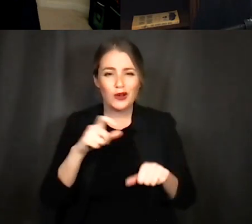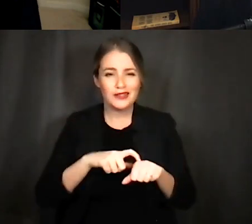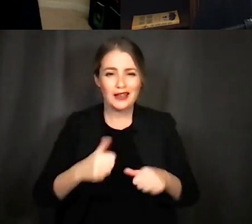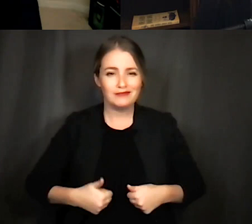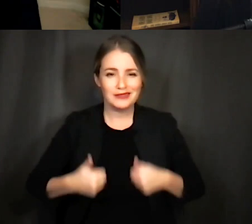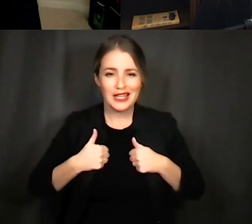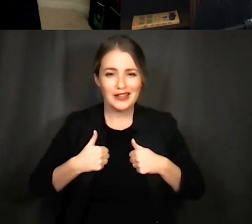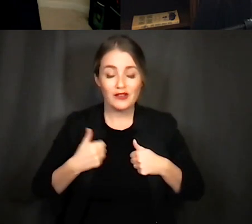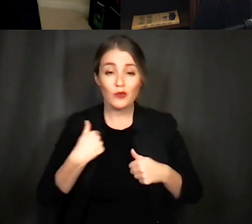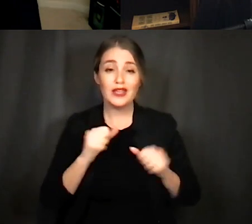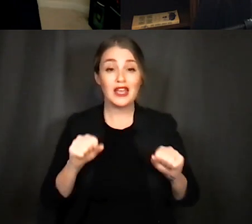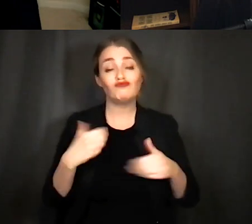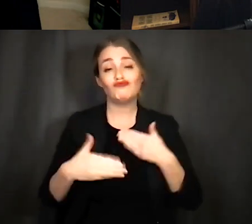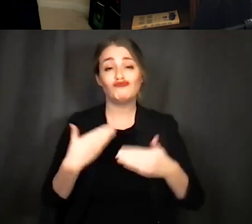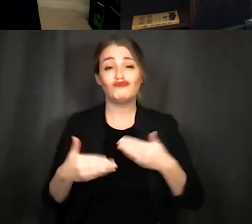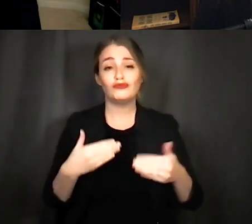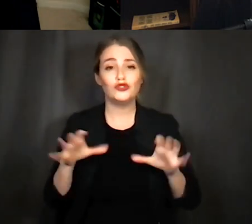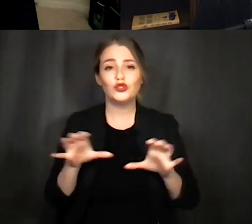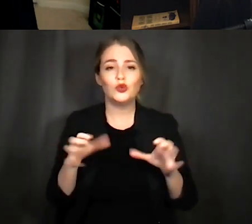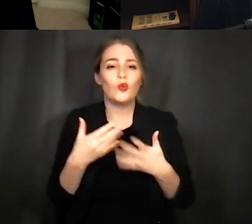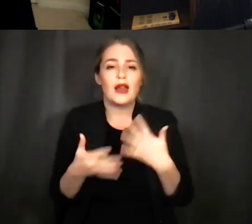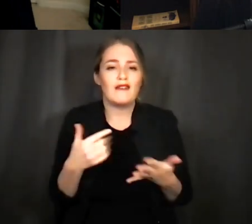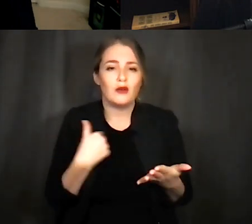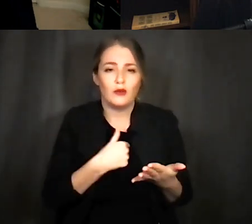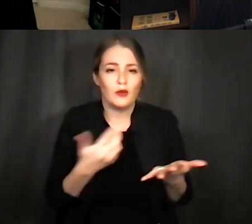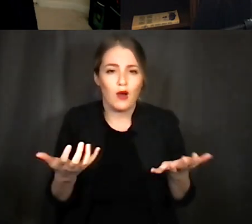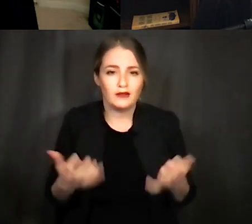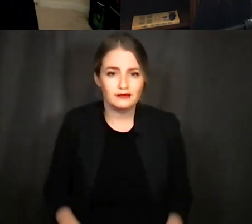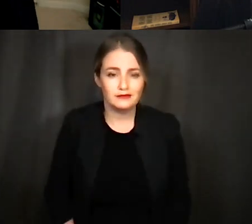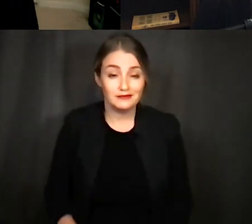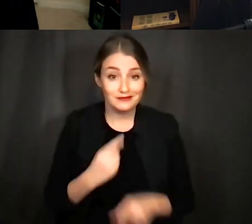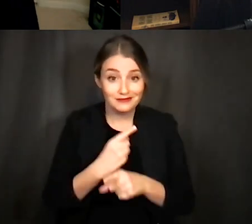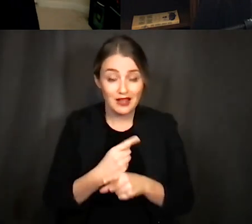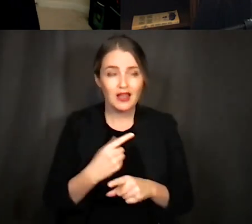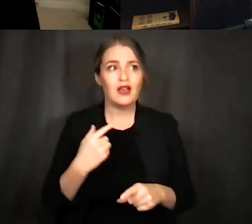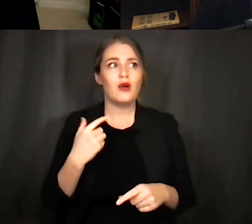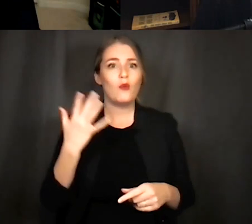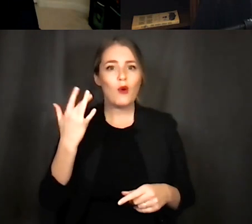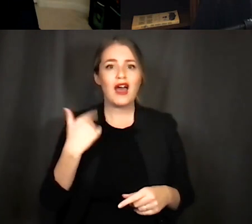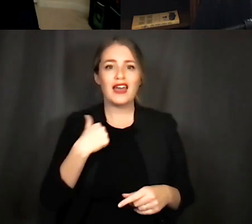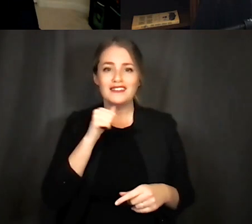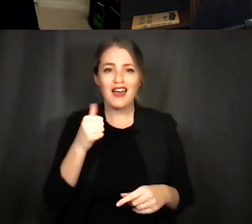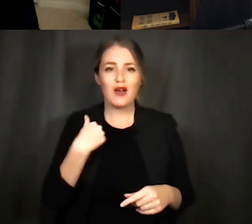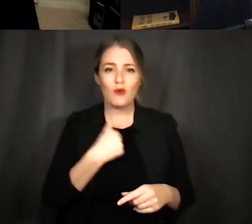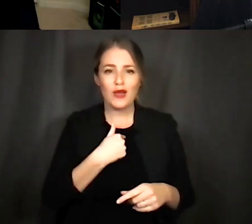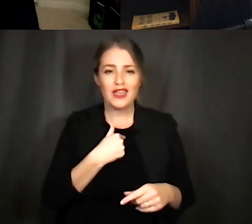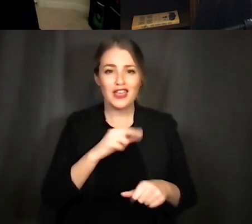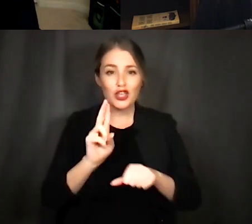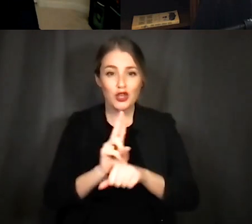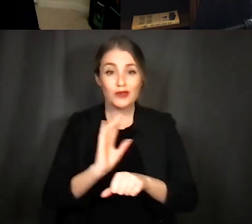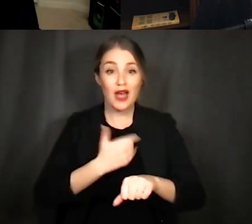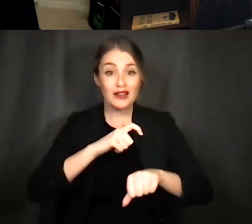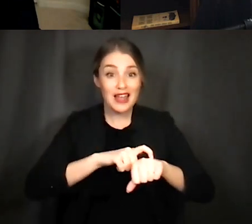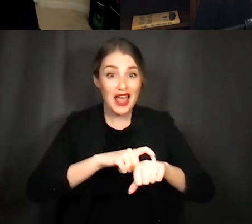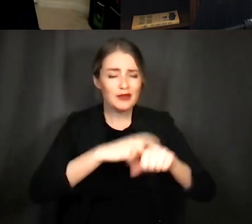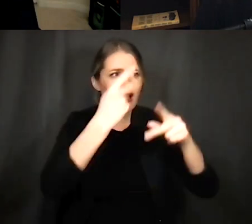whatever we want so why don't we spend it trying to figure out how this place is so cool and i think